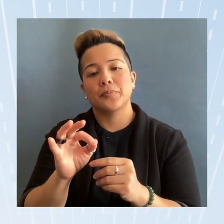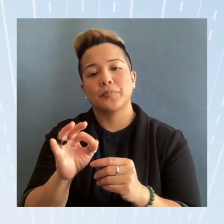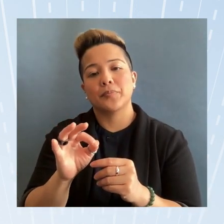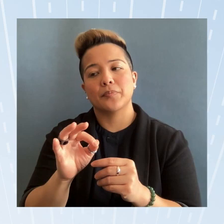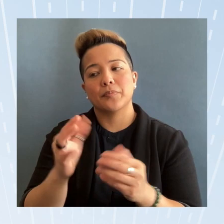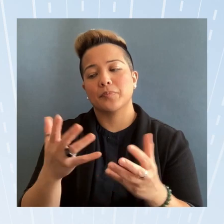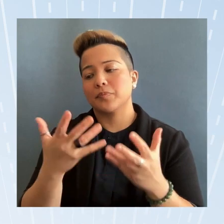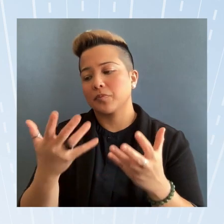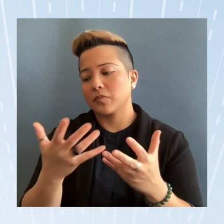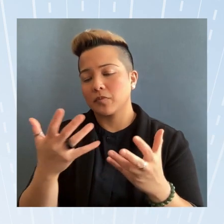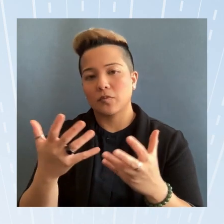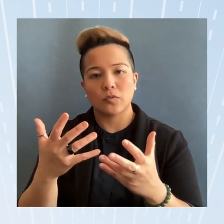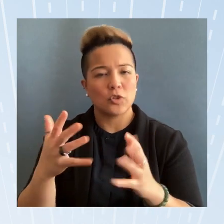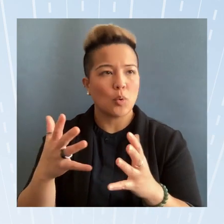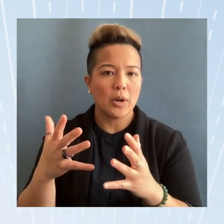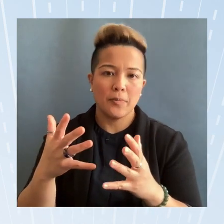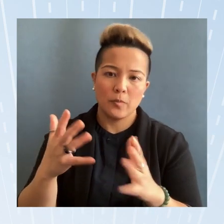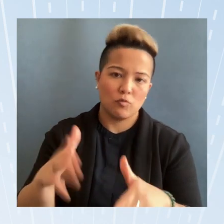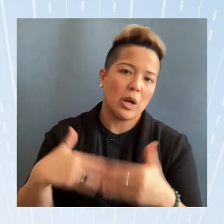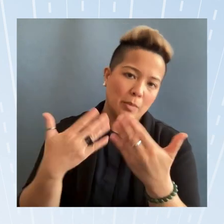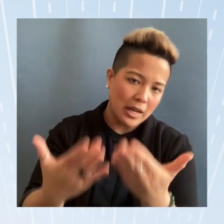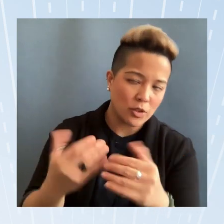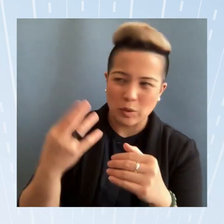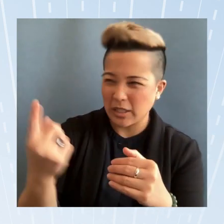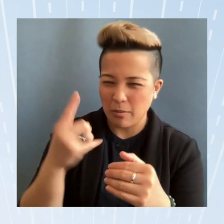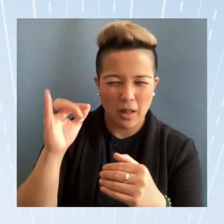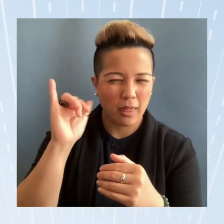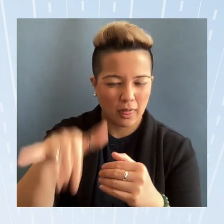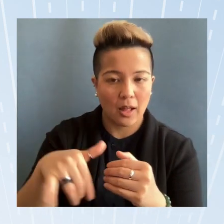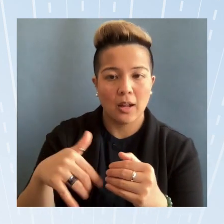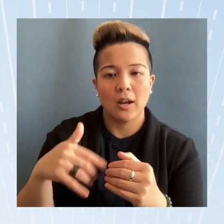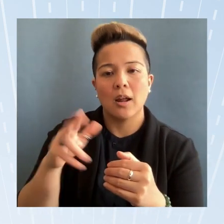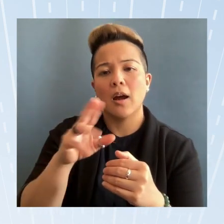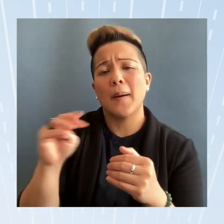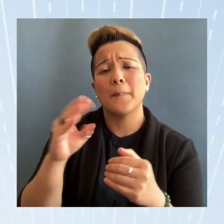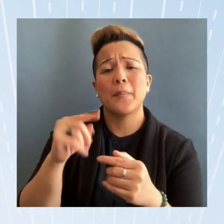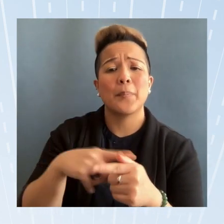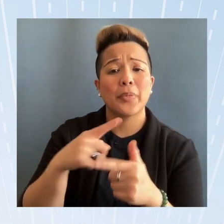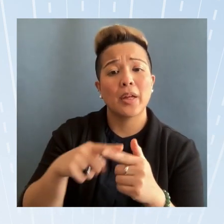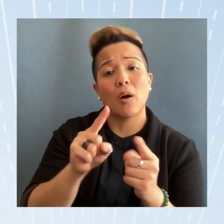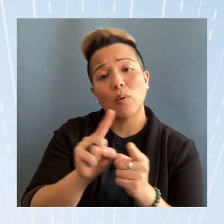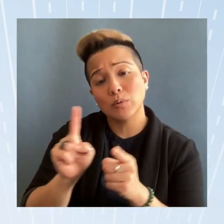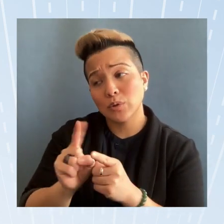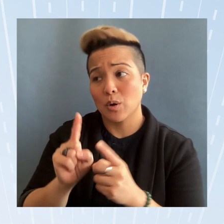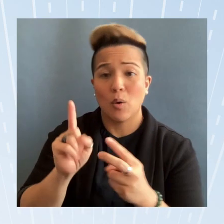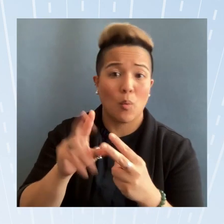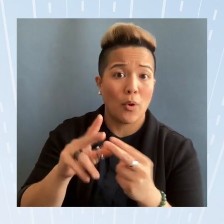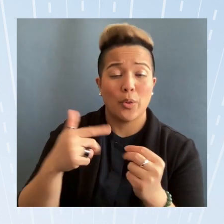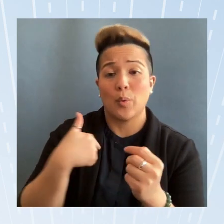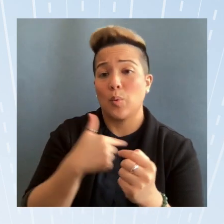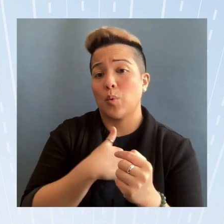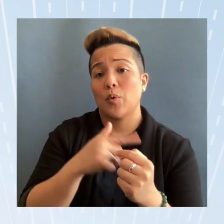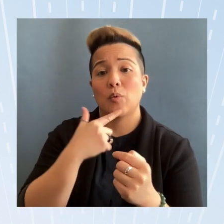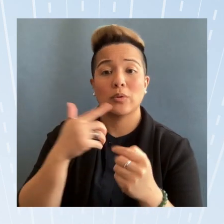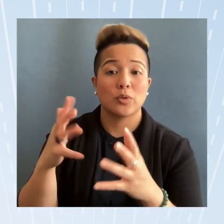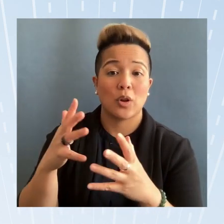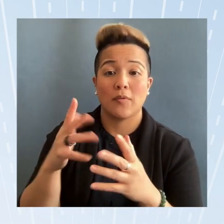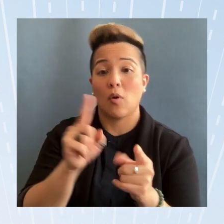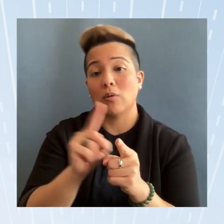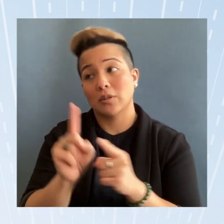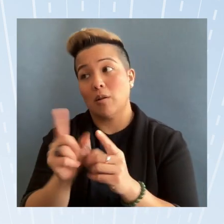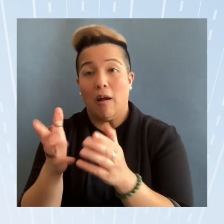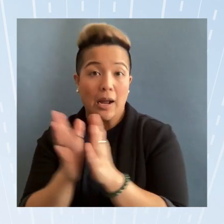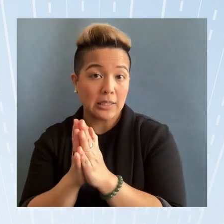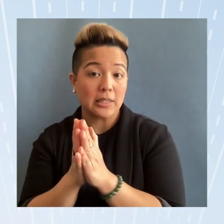sort of recommendation or something like that and then also whether we're sort of also asking